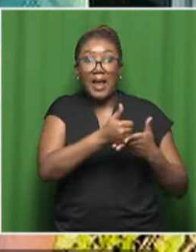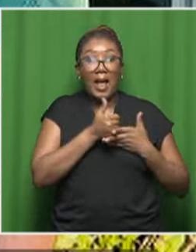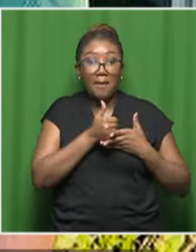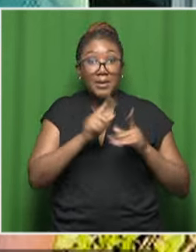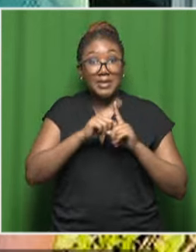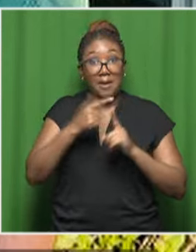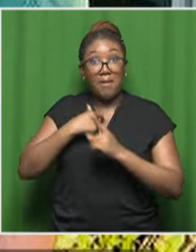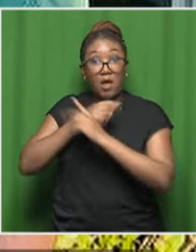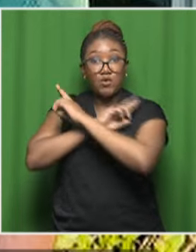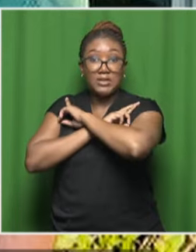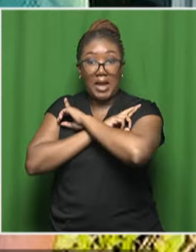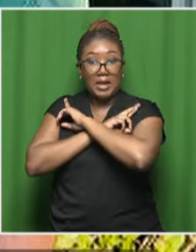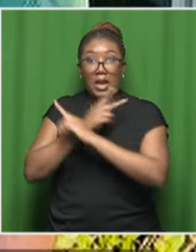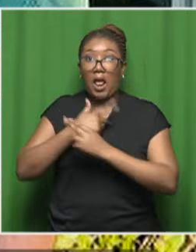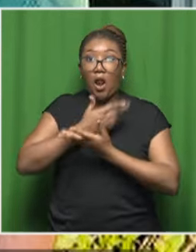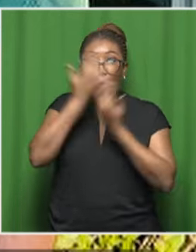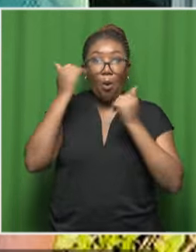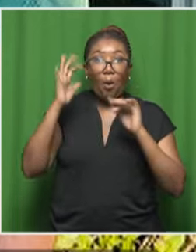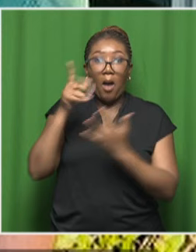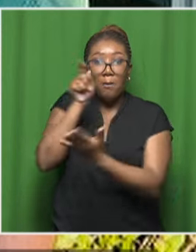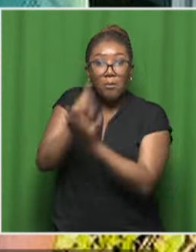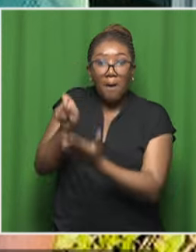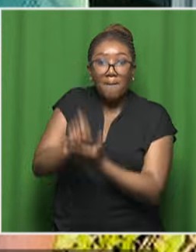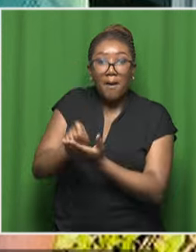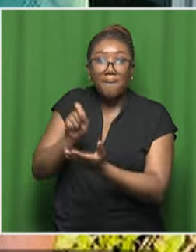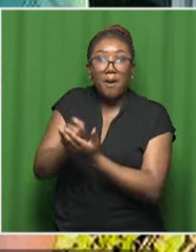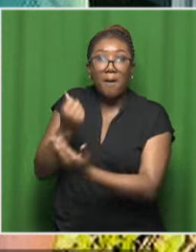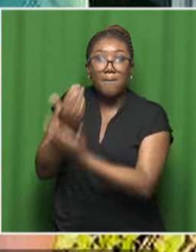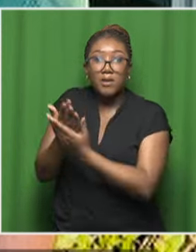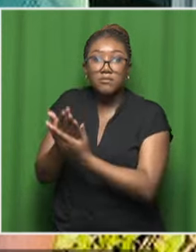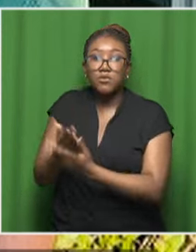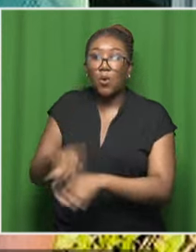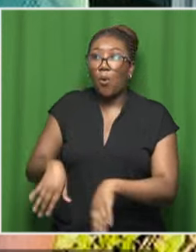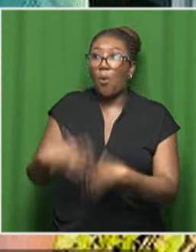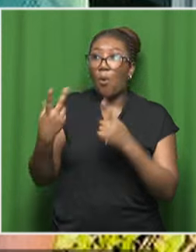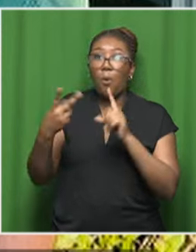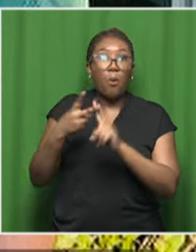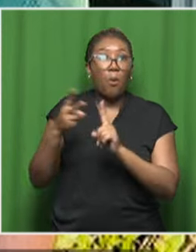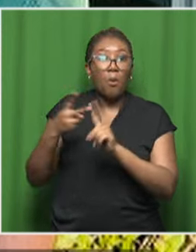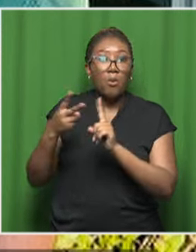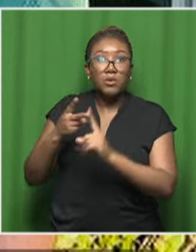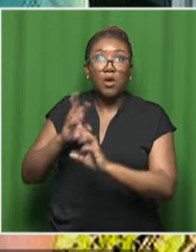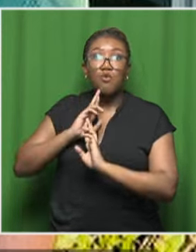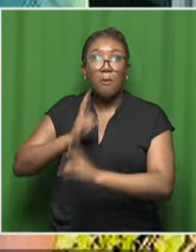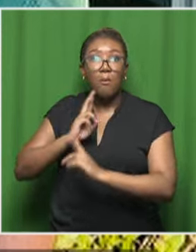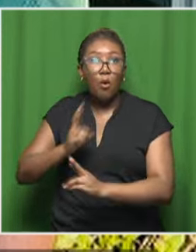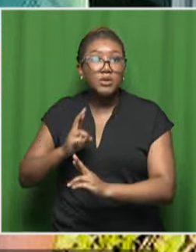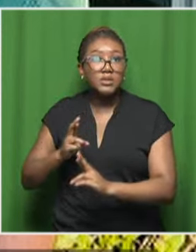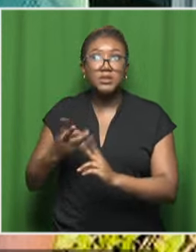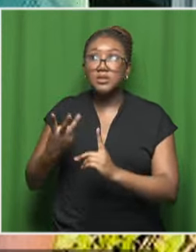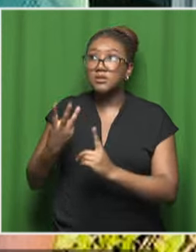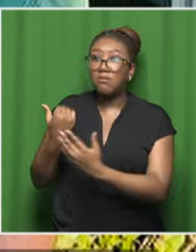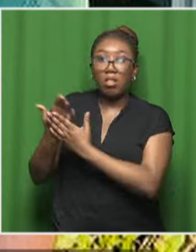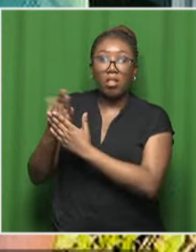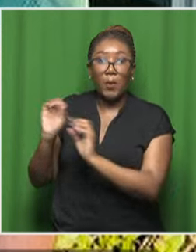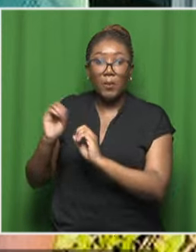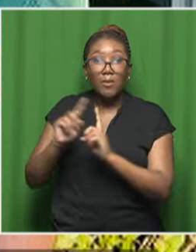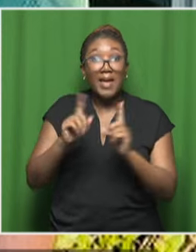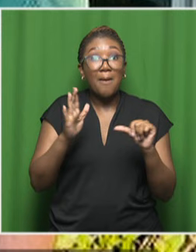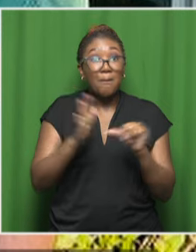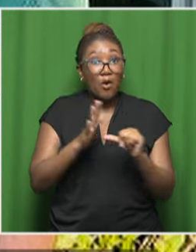know how to write up a proposal or, you know, fill out an Excel spreadsheet. just ball, defend a ball. So, it's important for